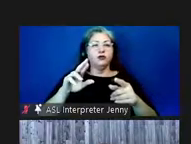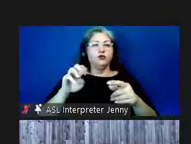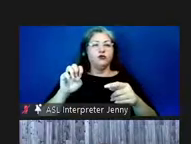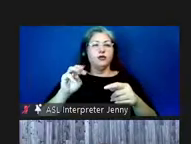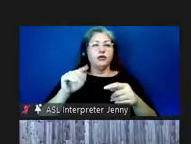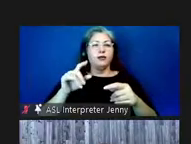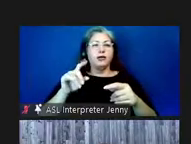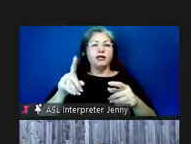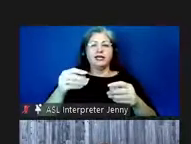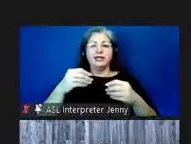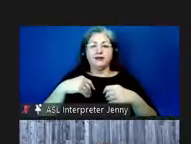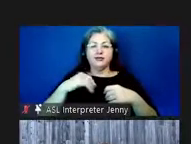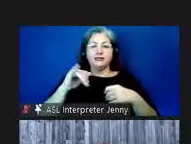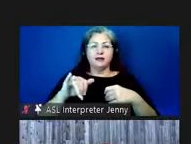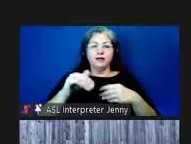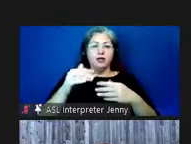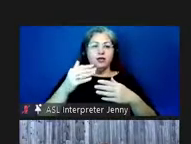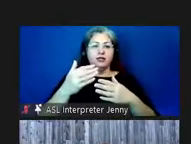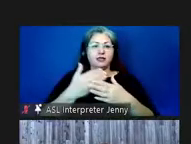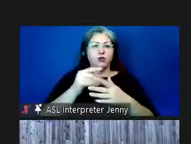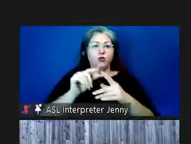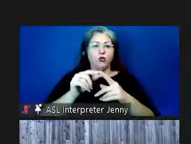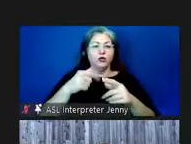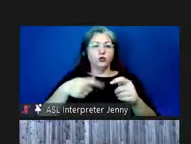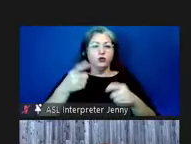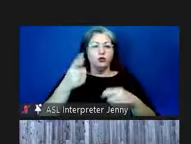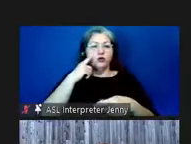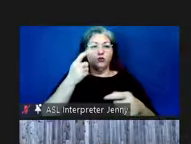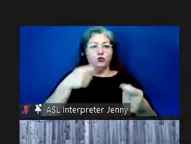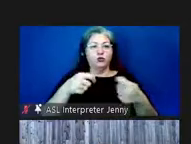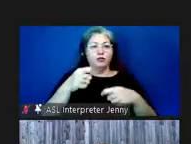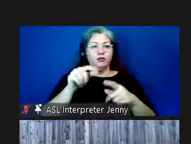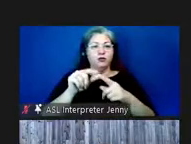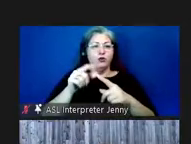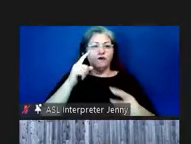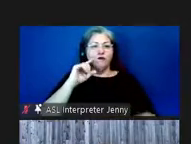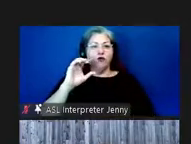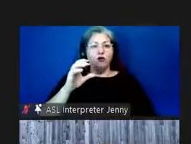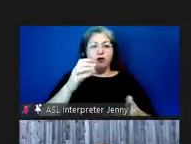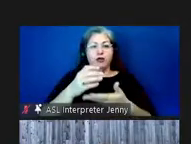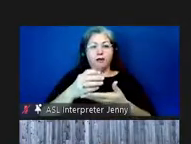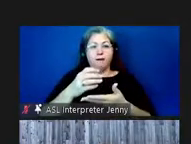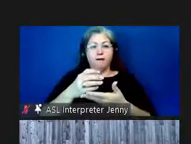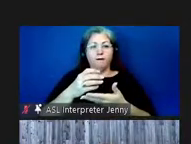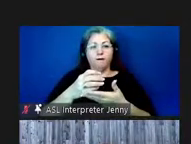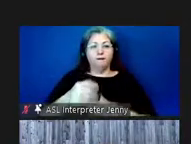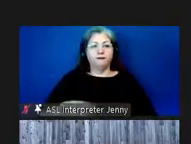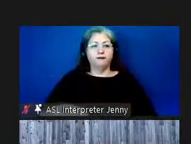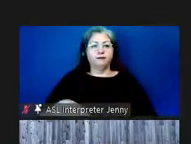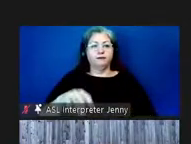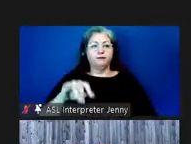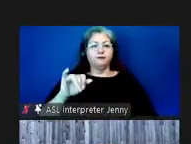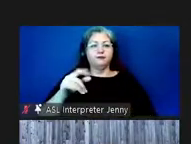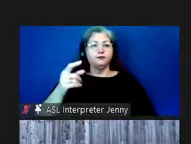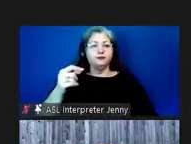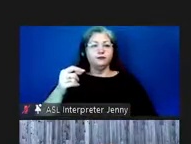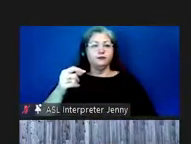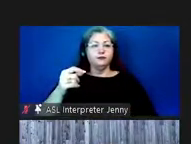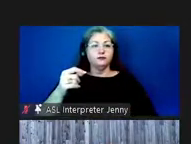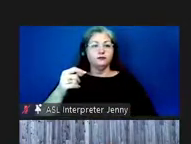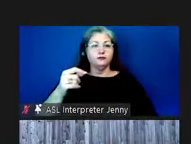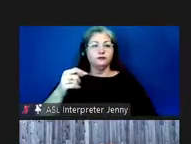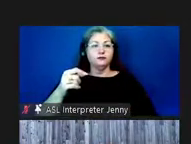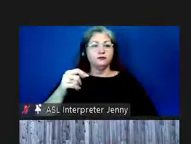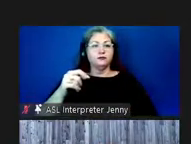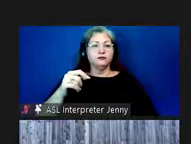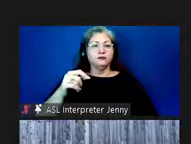us some words and so we're going to go in there and replace the the word for cup with i'm going to butcher this